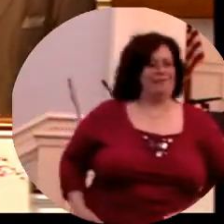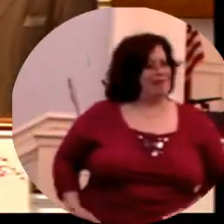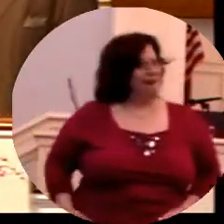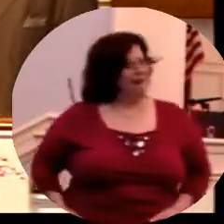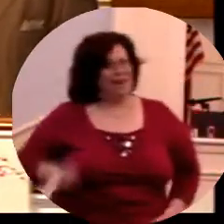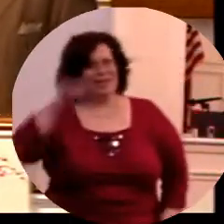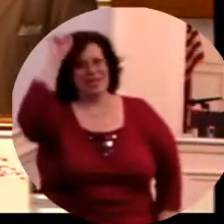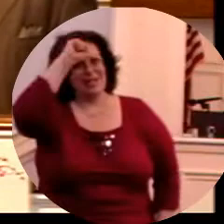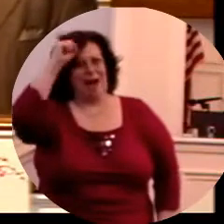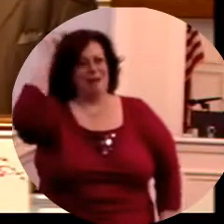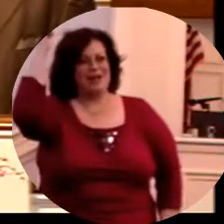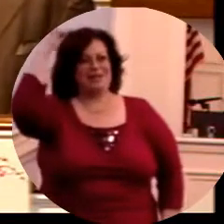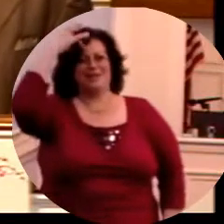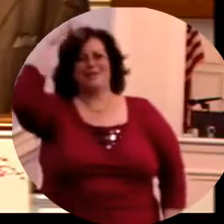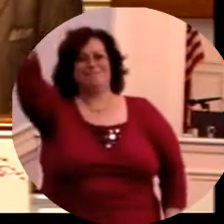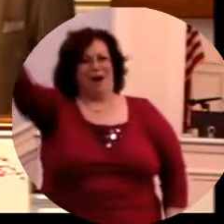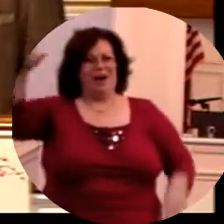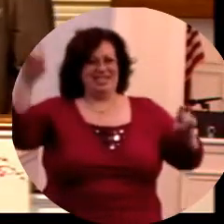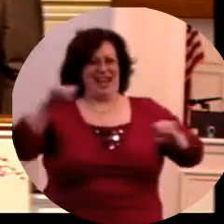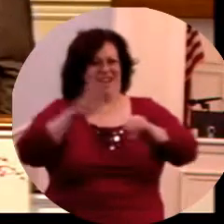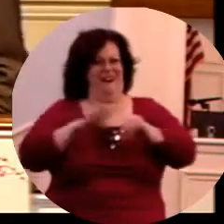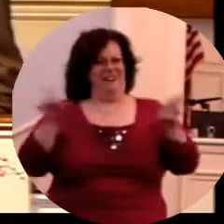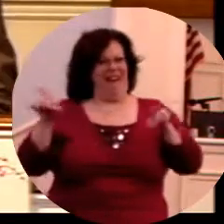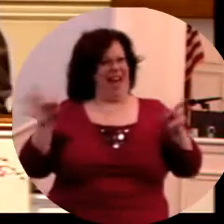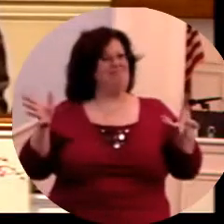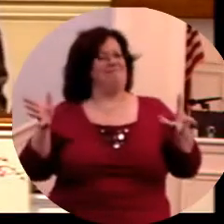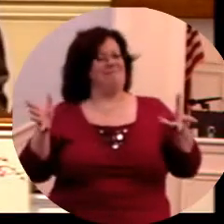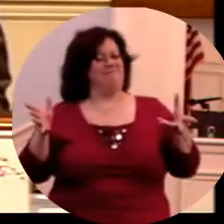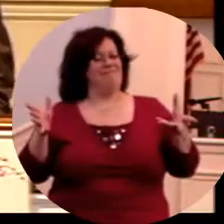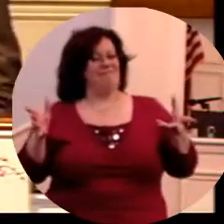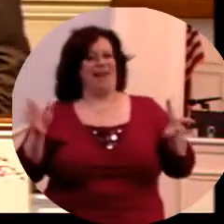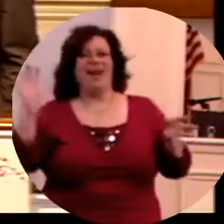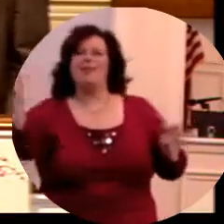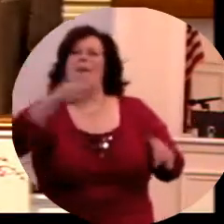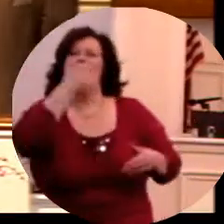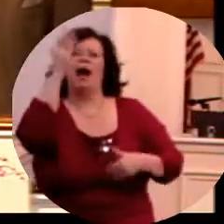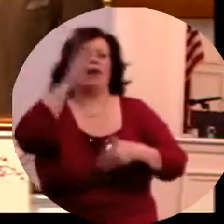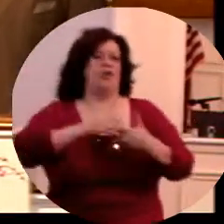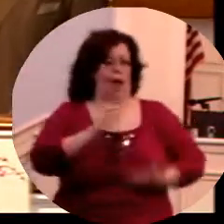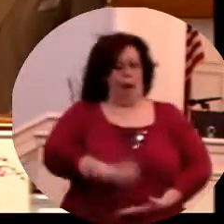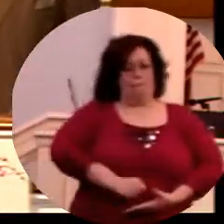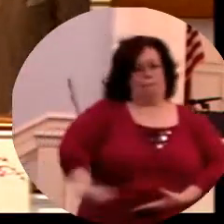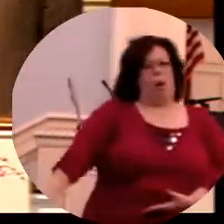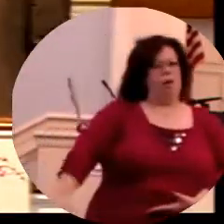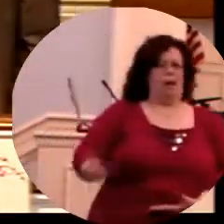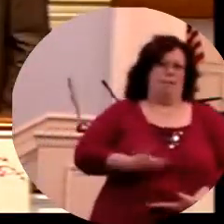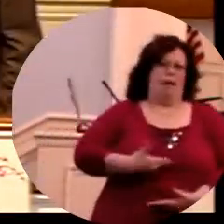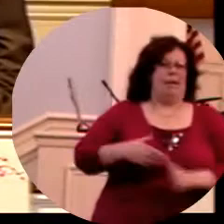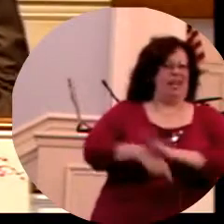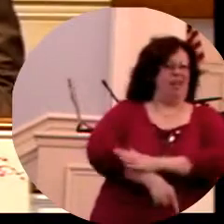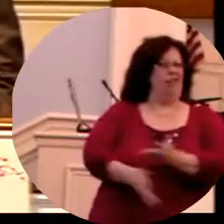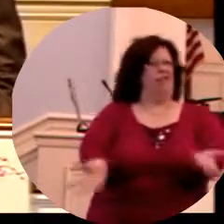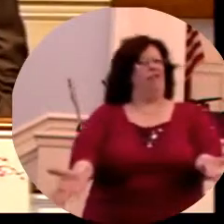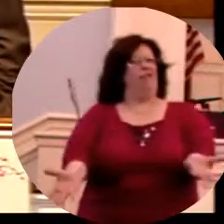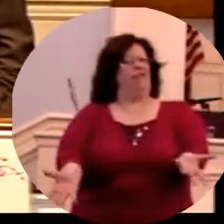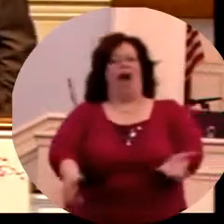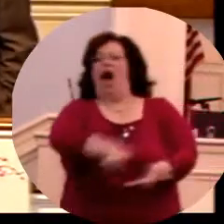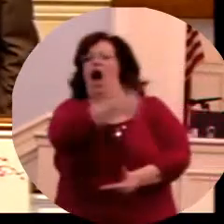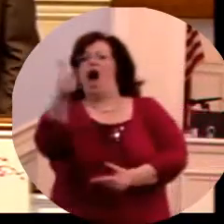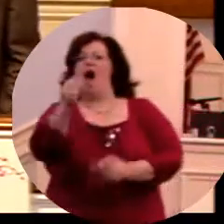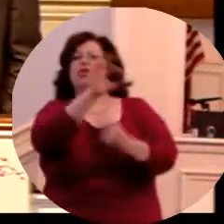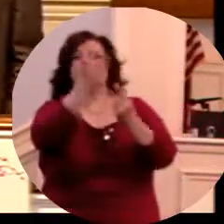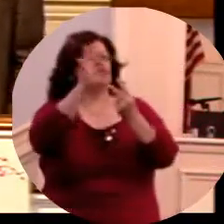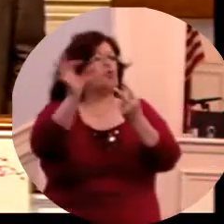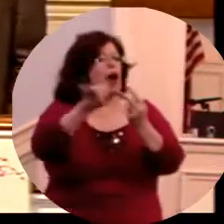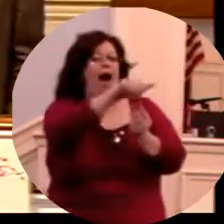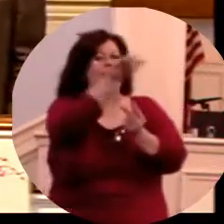that that would be a good mentality for us to have today concerning this abortion mindset that it would be better for